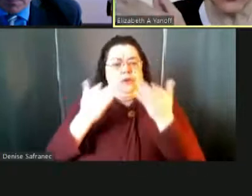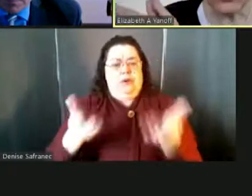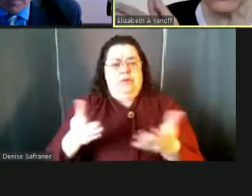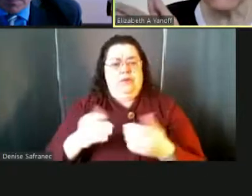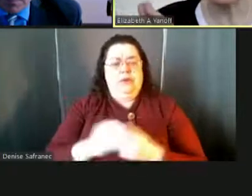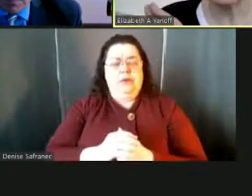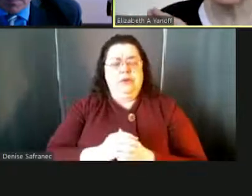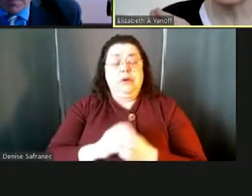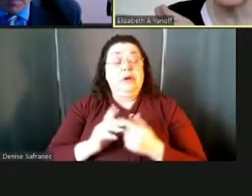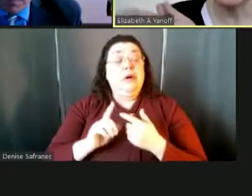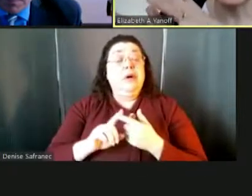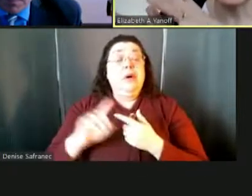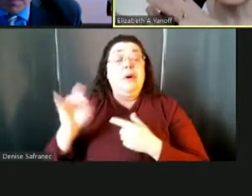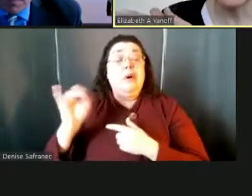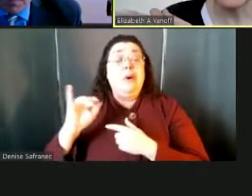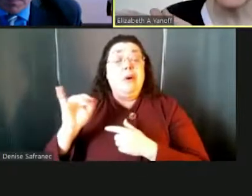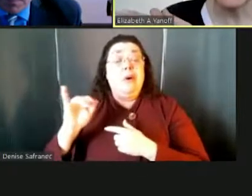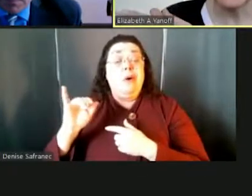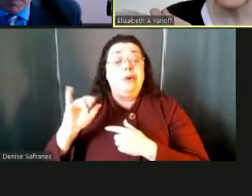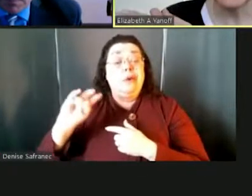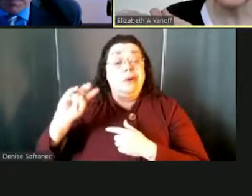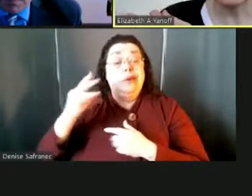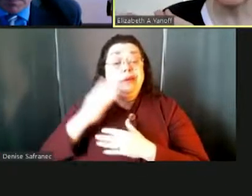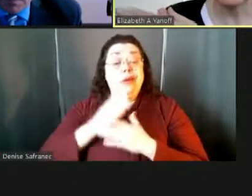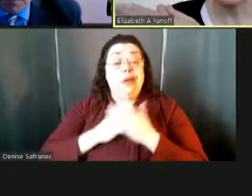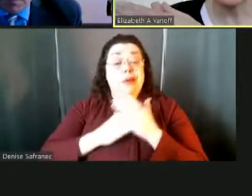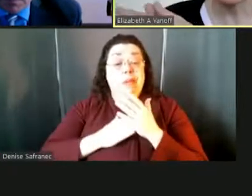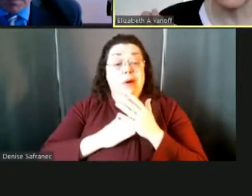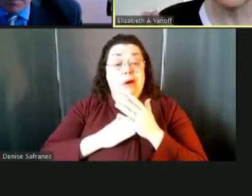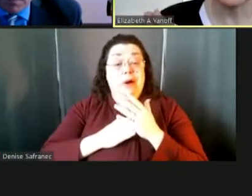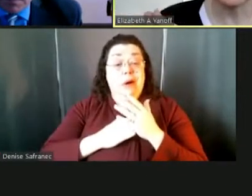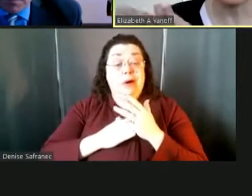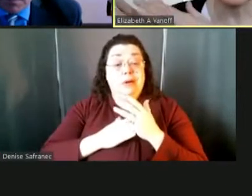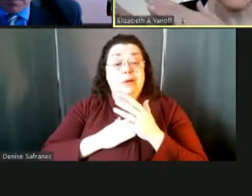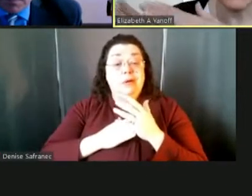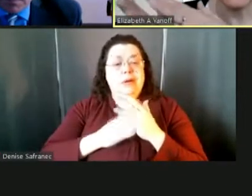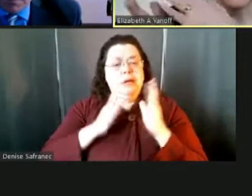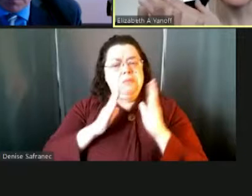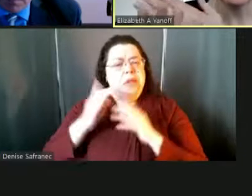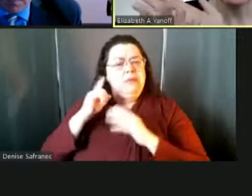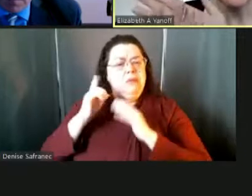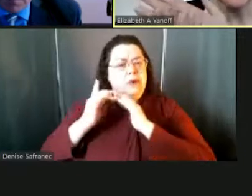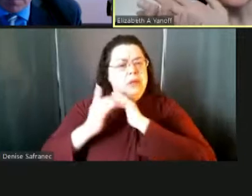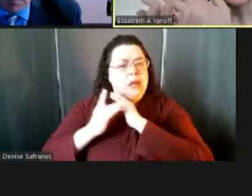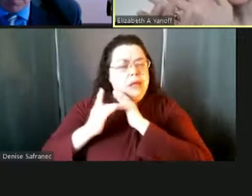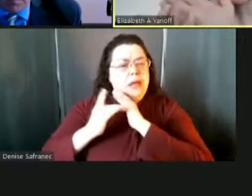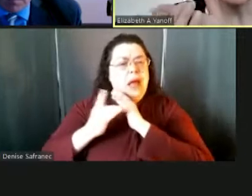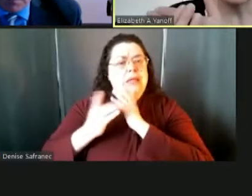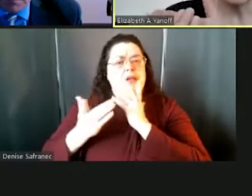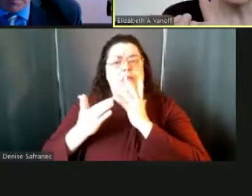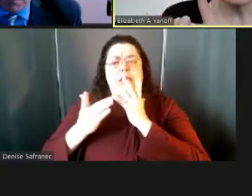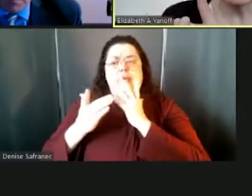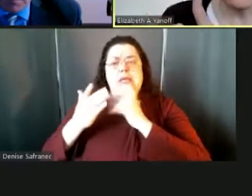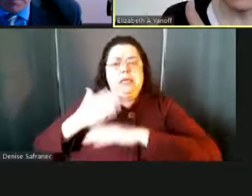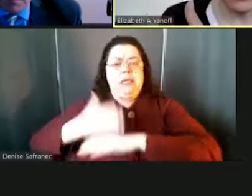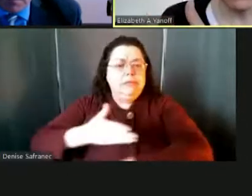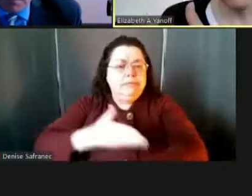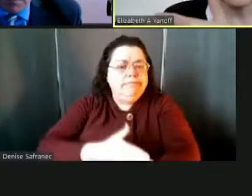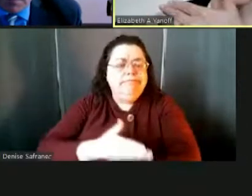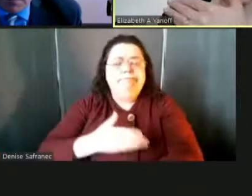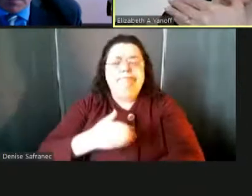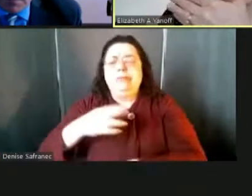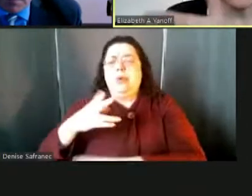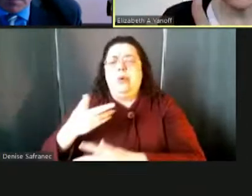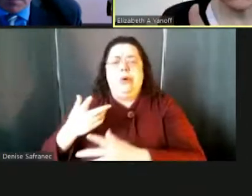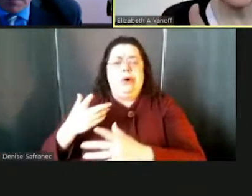connect that also as well to plan for technology and how have you supported your staff